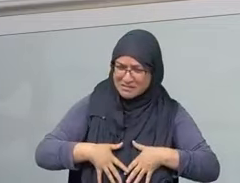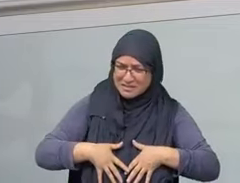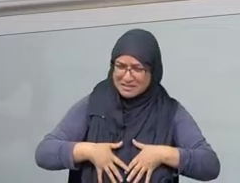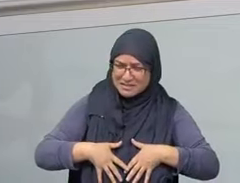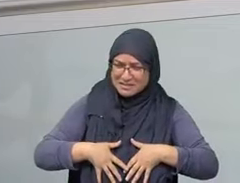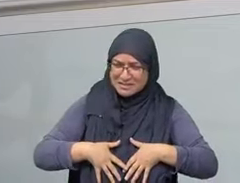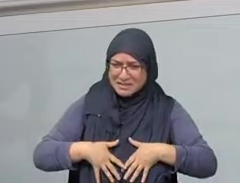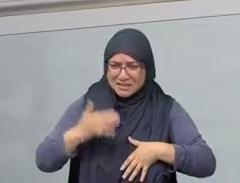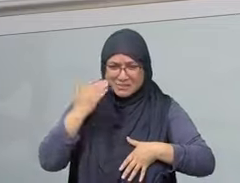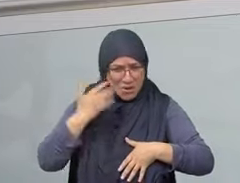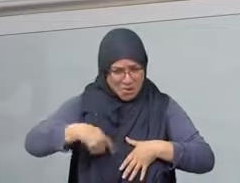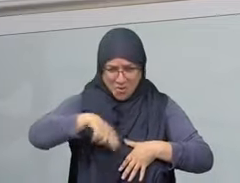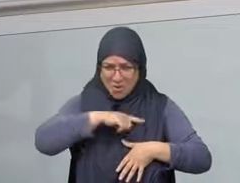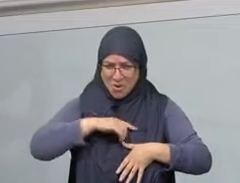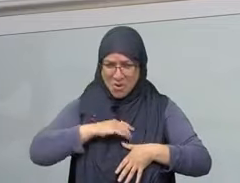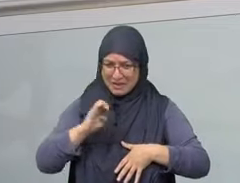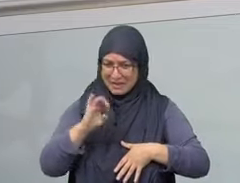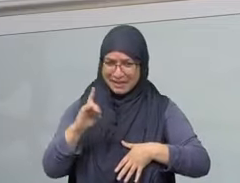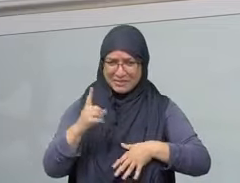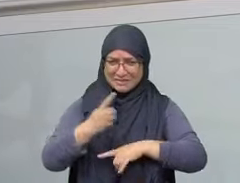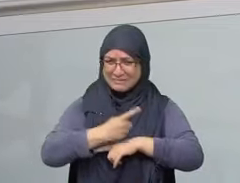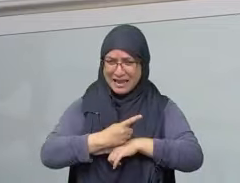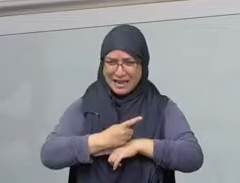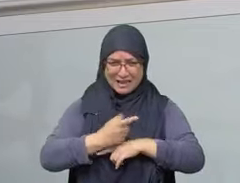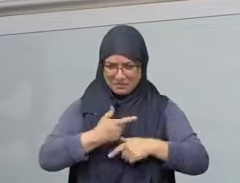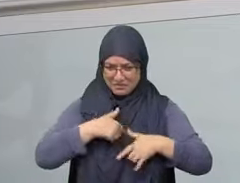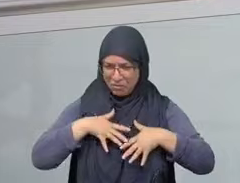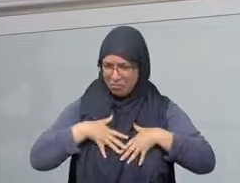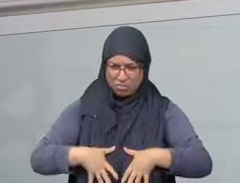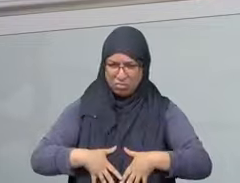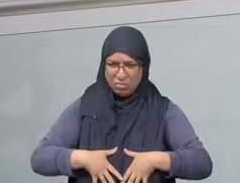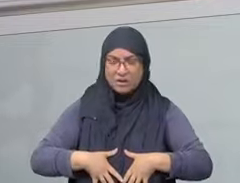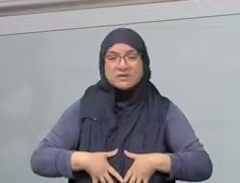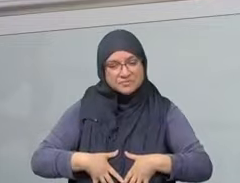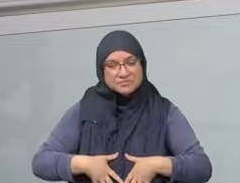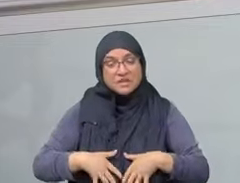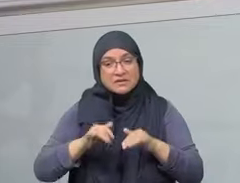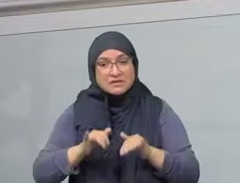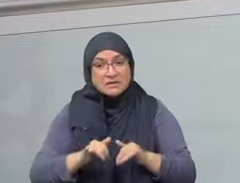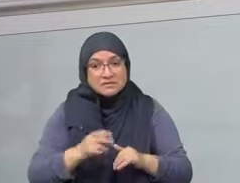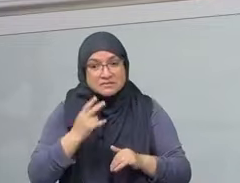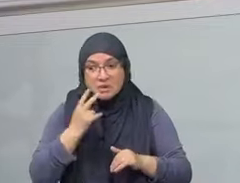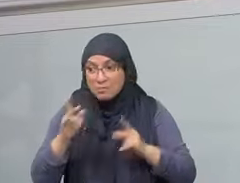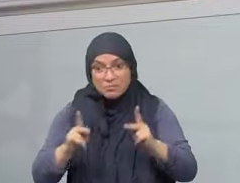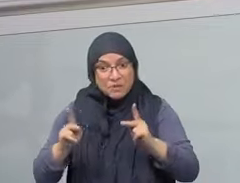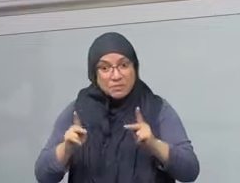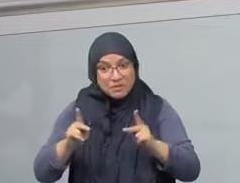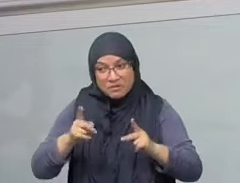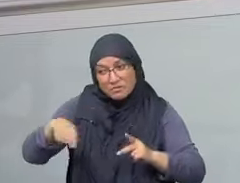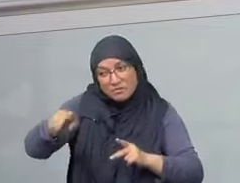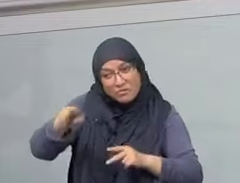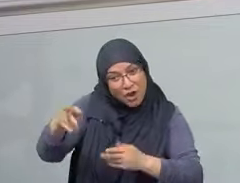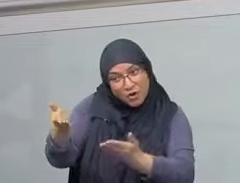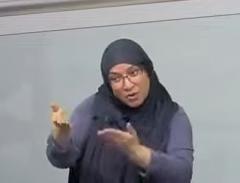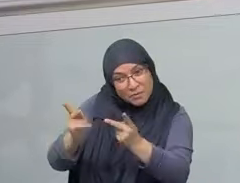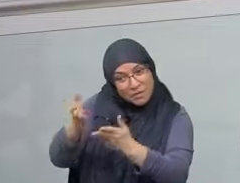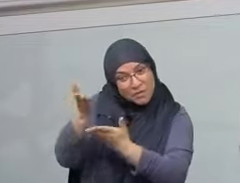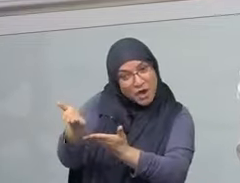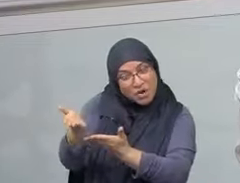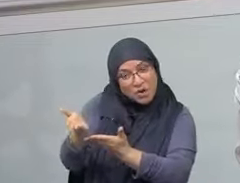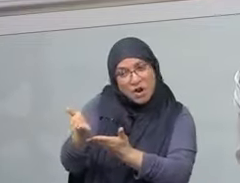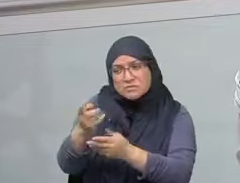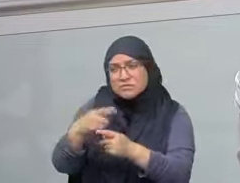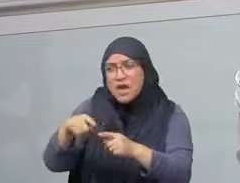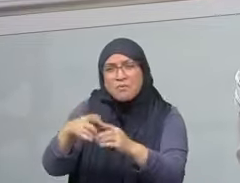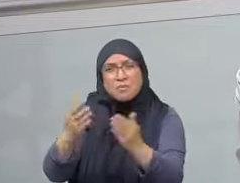nights of Ramadan in one of the holiest sites in Islam. There is a reason why on a day of Eid where